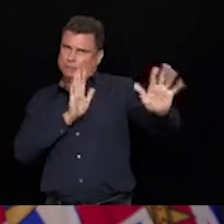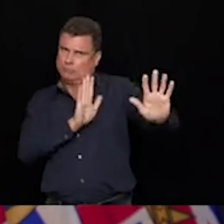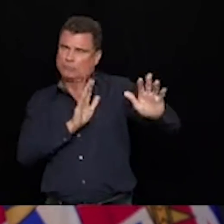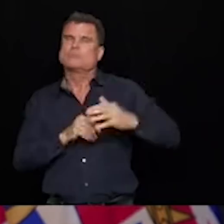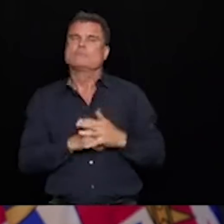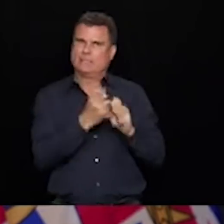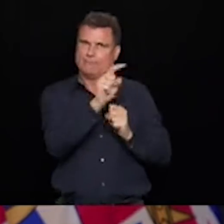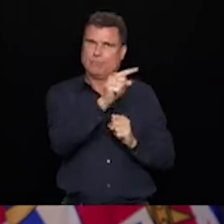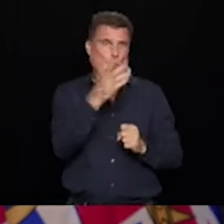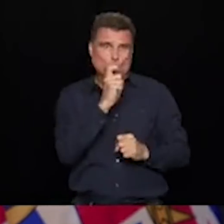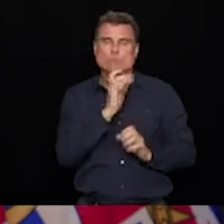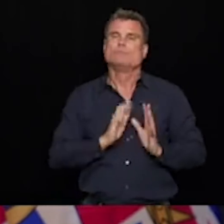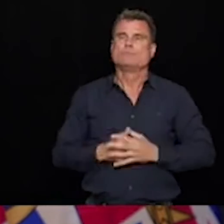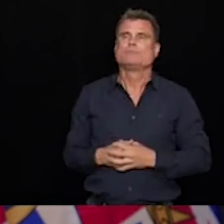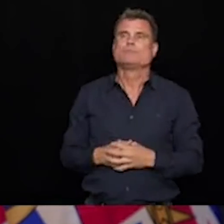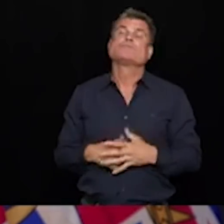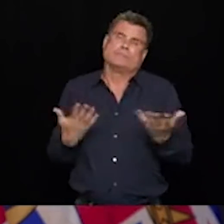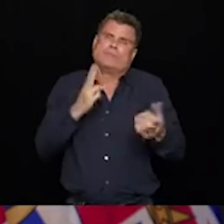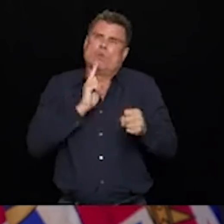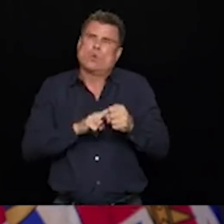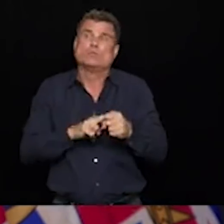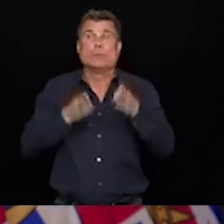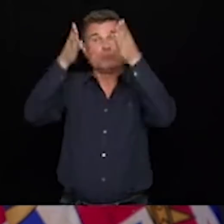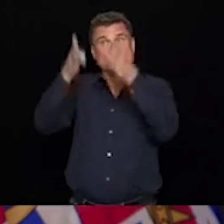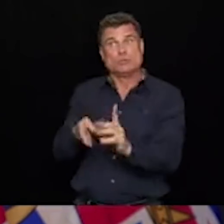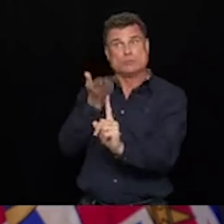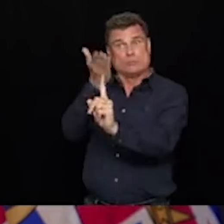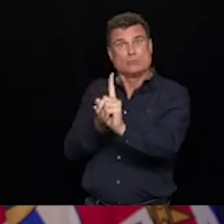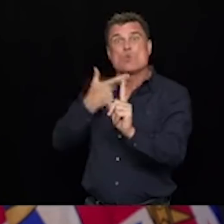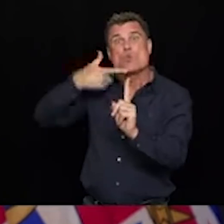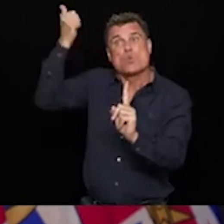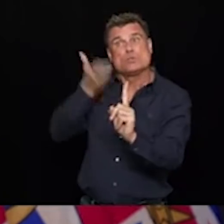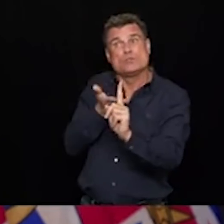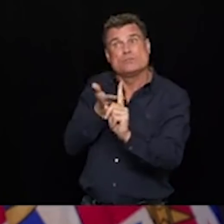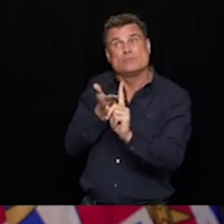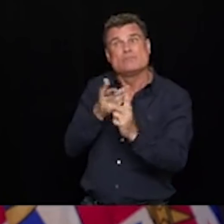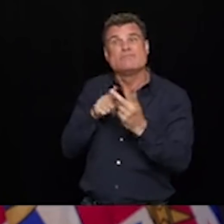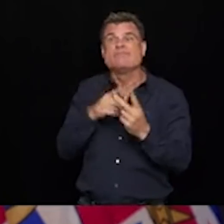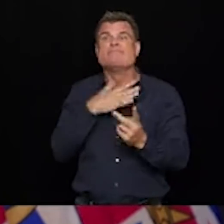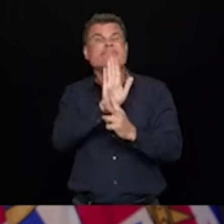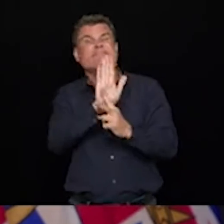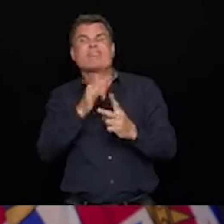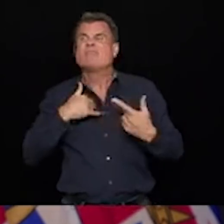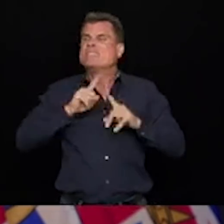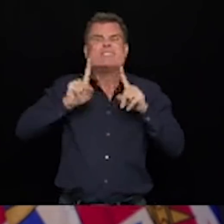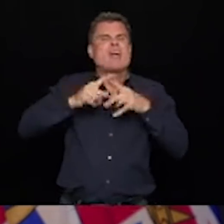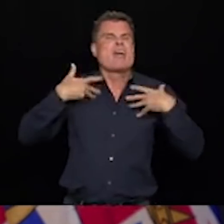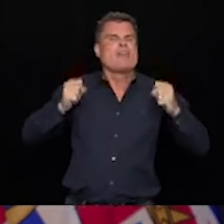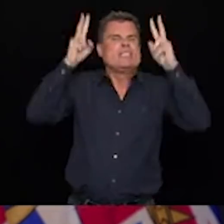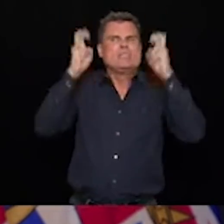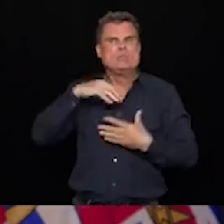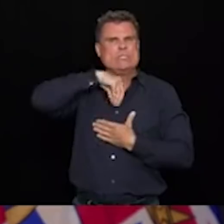Of course, if someone you spend time with is older or has an underlying health condition that makes them more at risk to having severe illness from COVID,